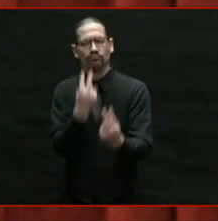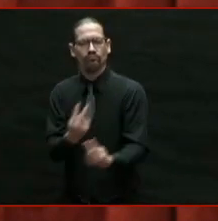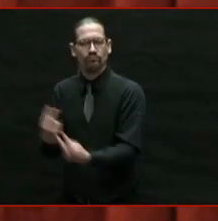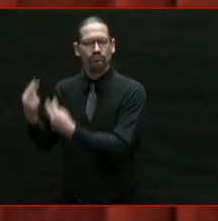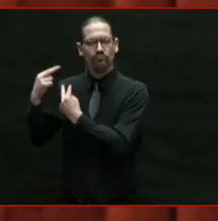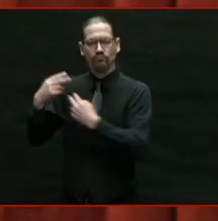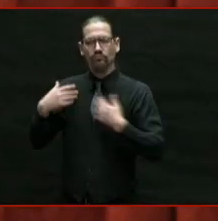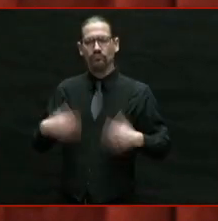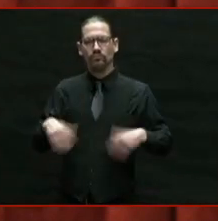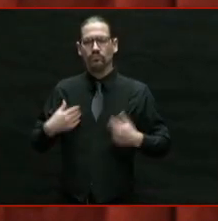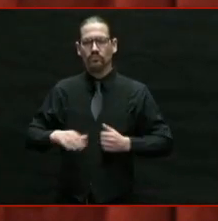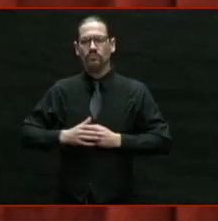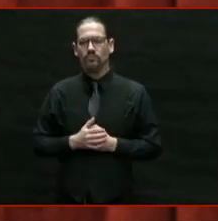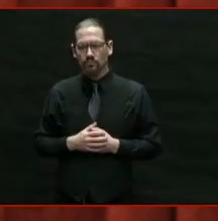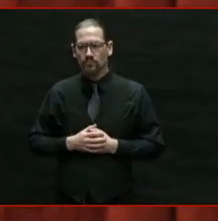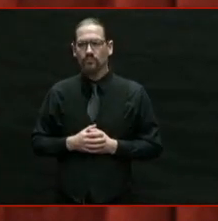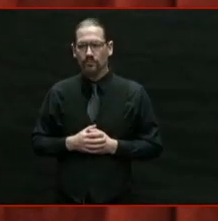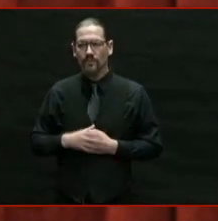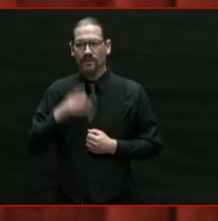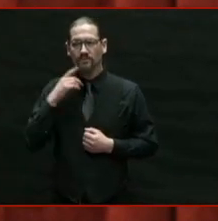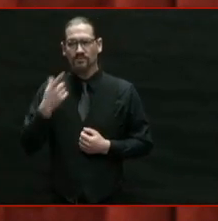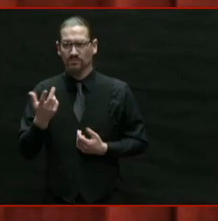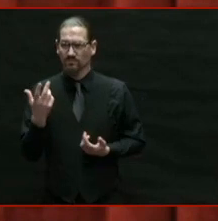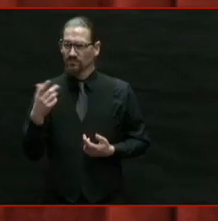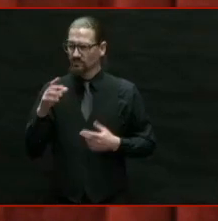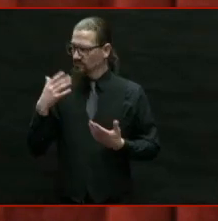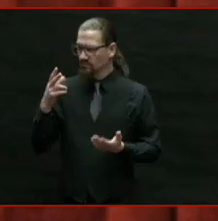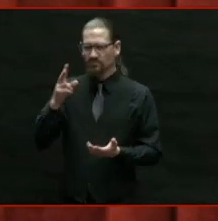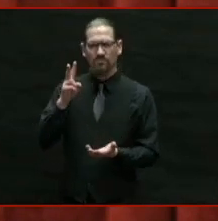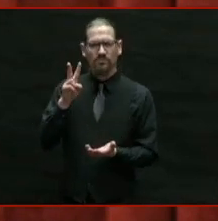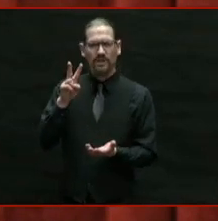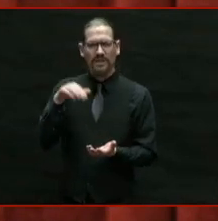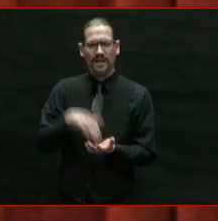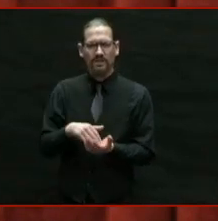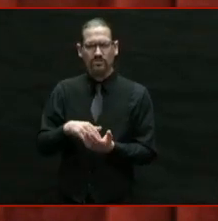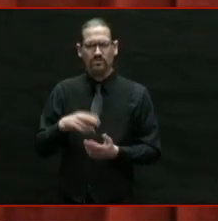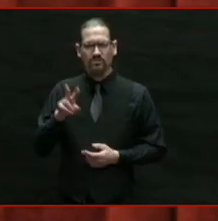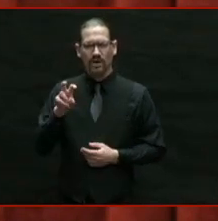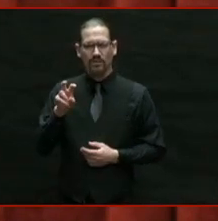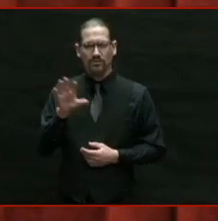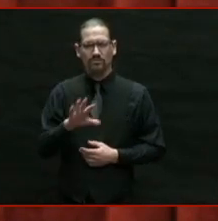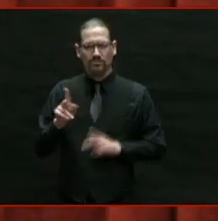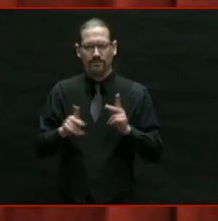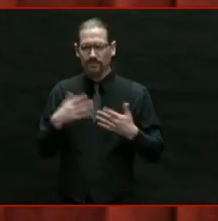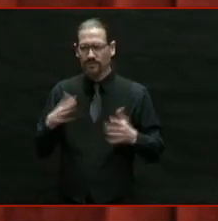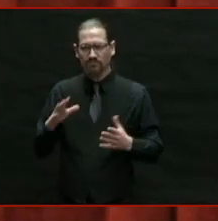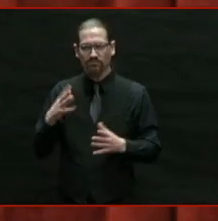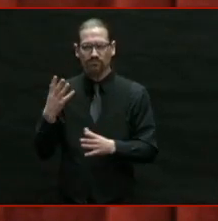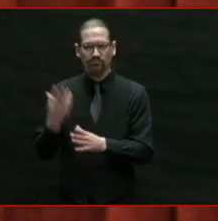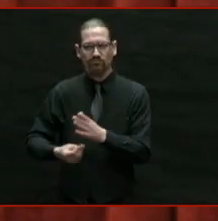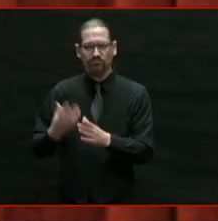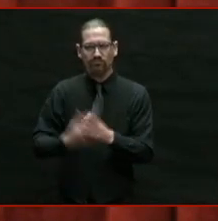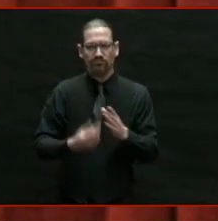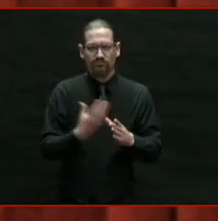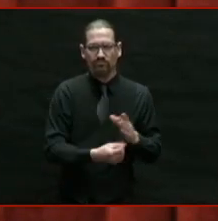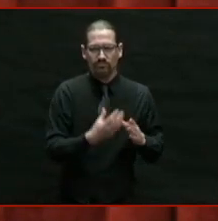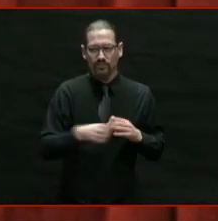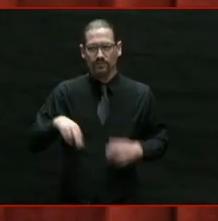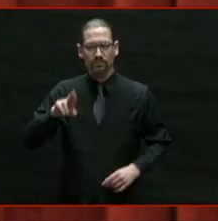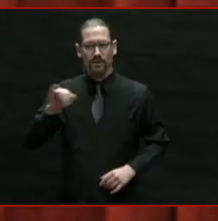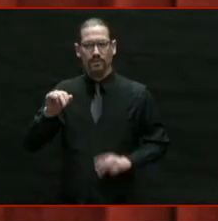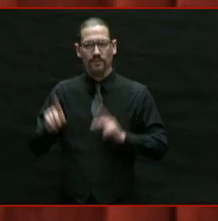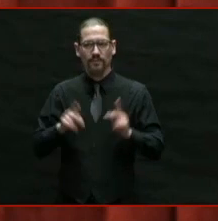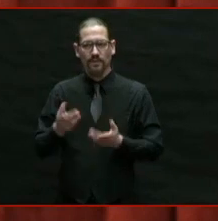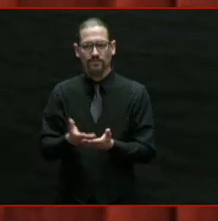the nearly 2,200 families across our state that have lost a loved one to